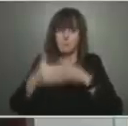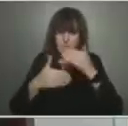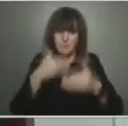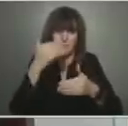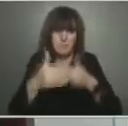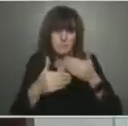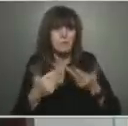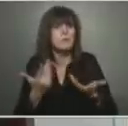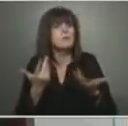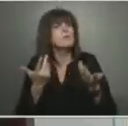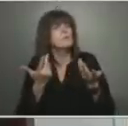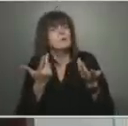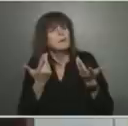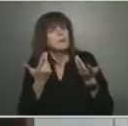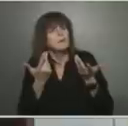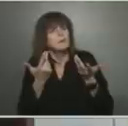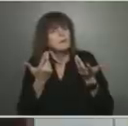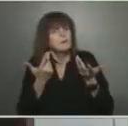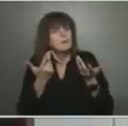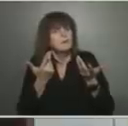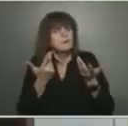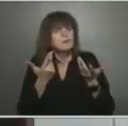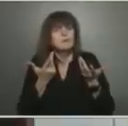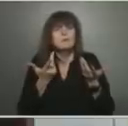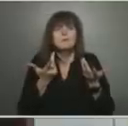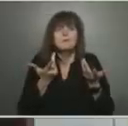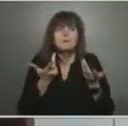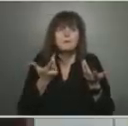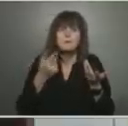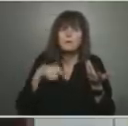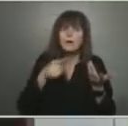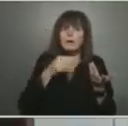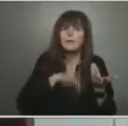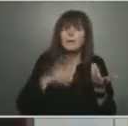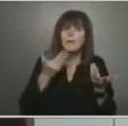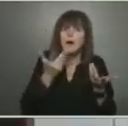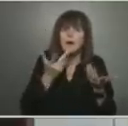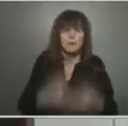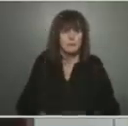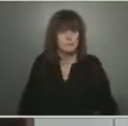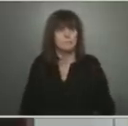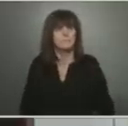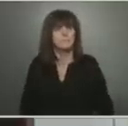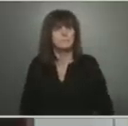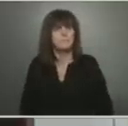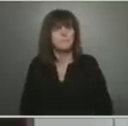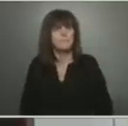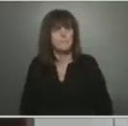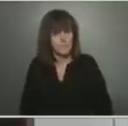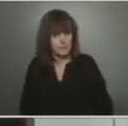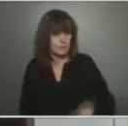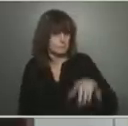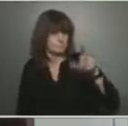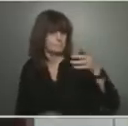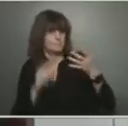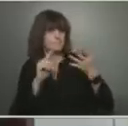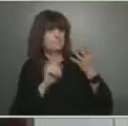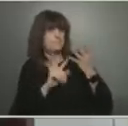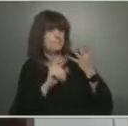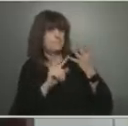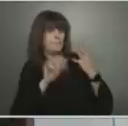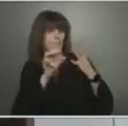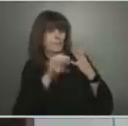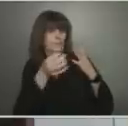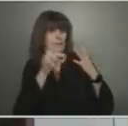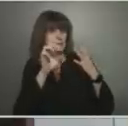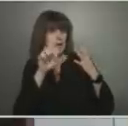Public Health Ontario partners who know of the incidence of Delta versus Omicron, they've told us that the vast majority of outbreaks in